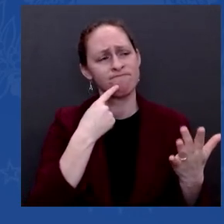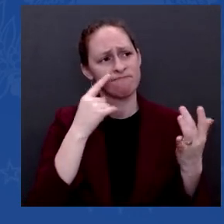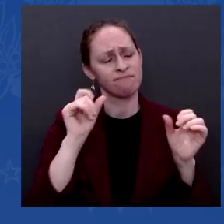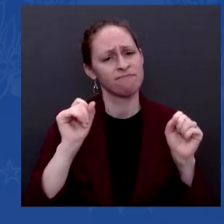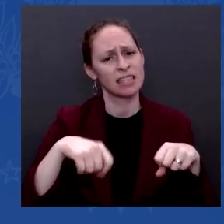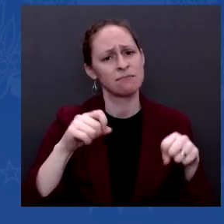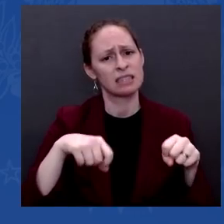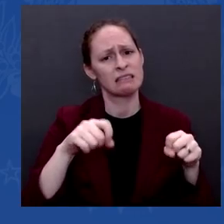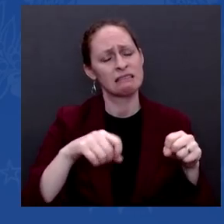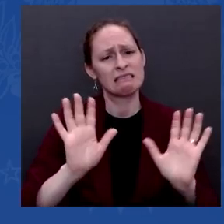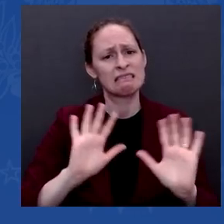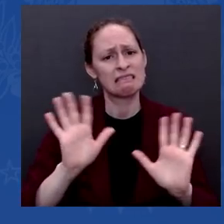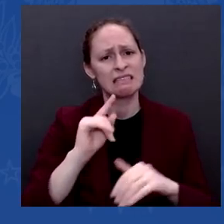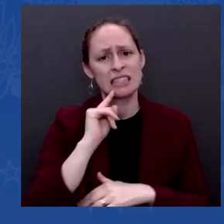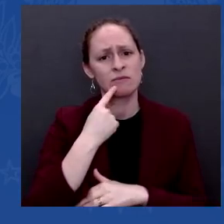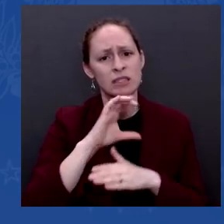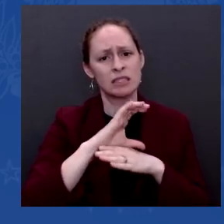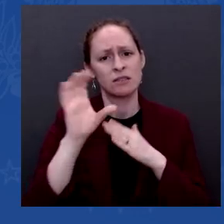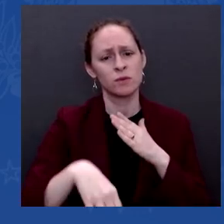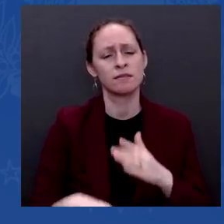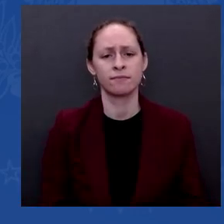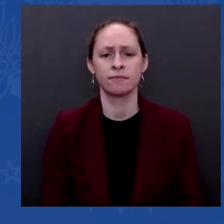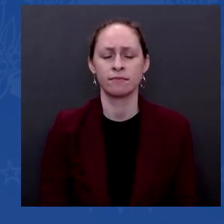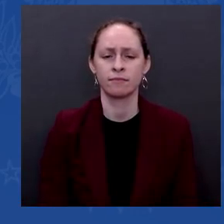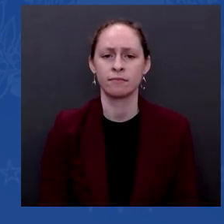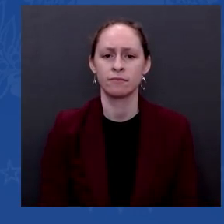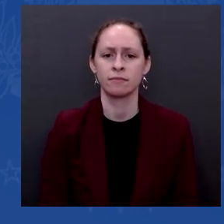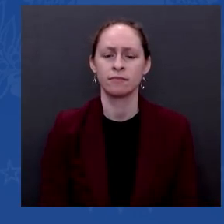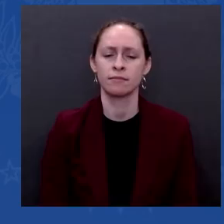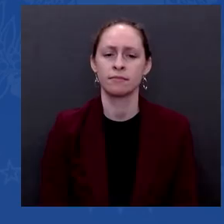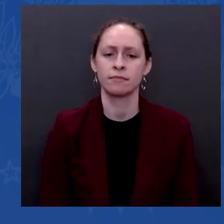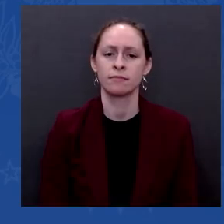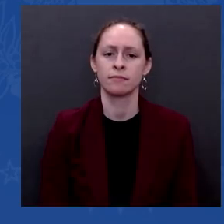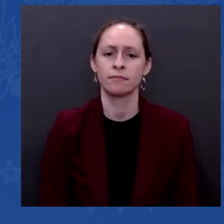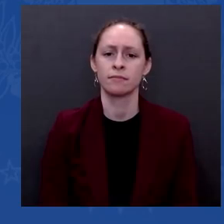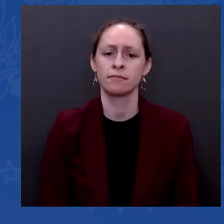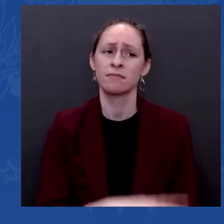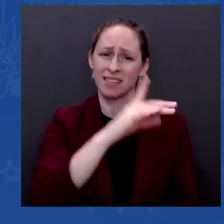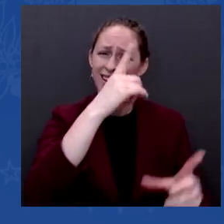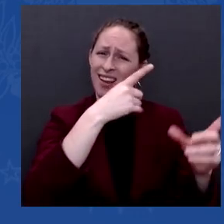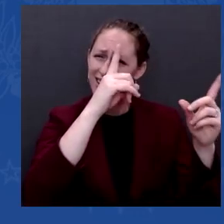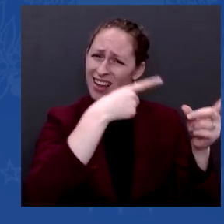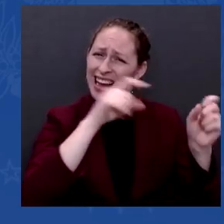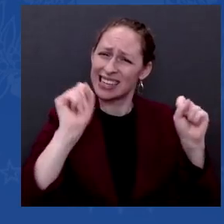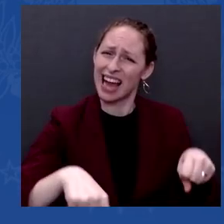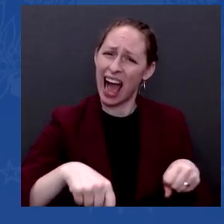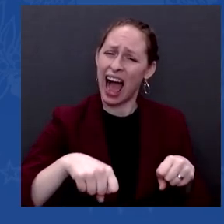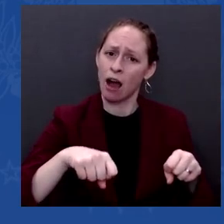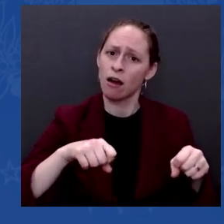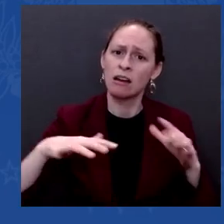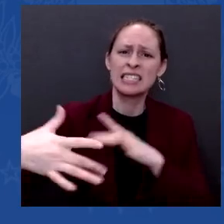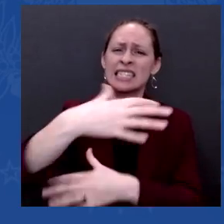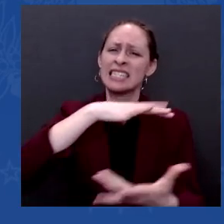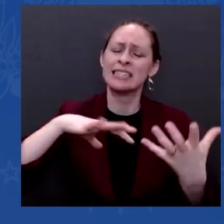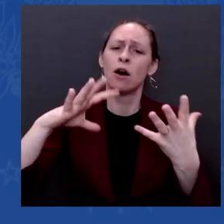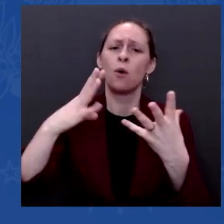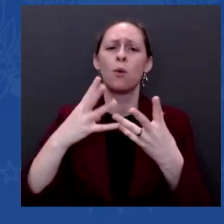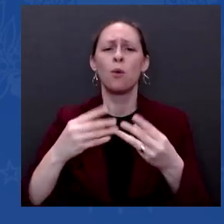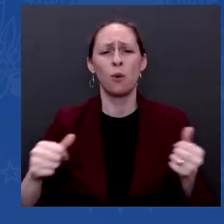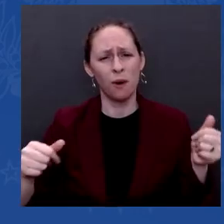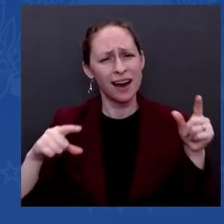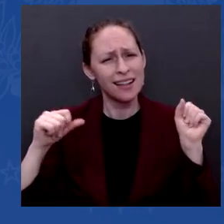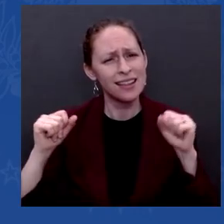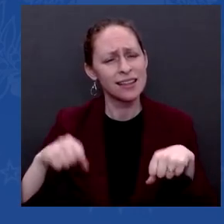look, I think you're going to see — for example, everybody talks about how Russia has control over the —